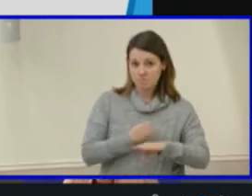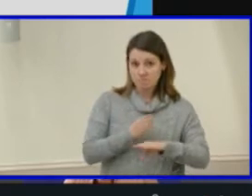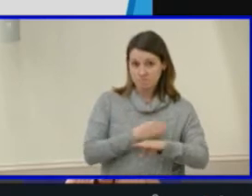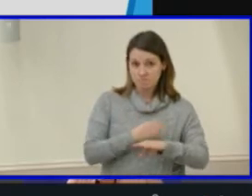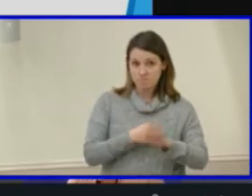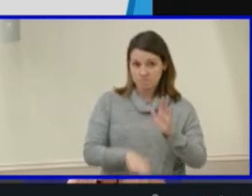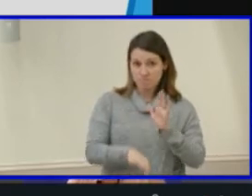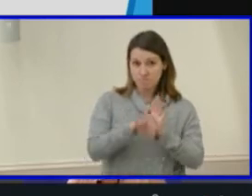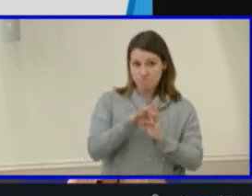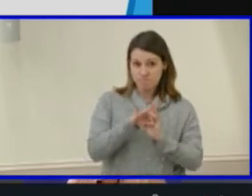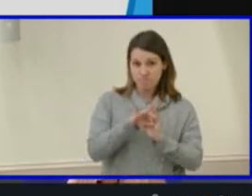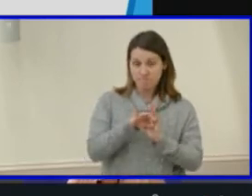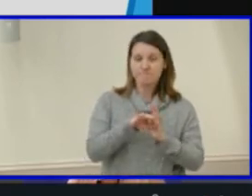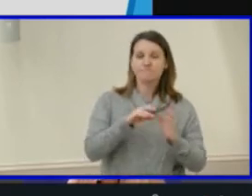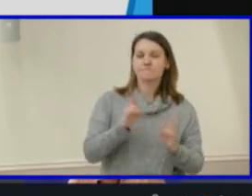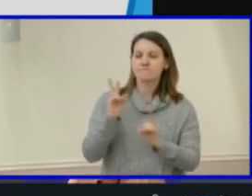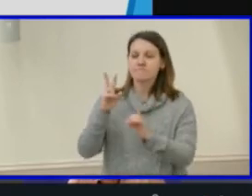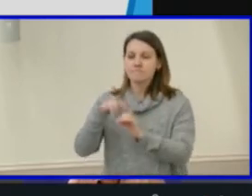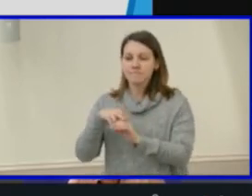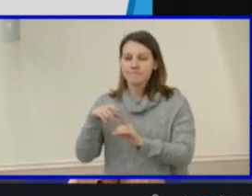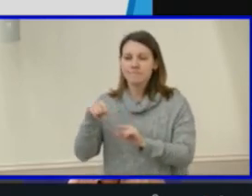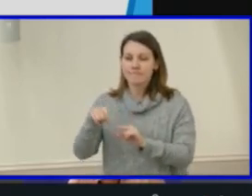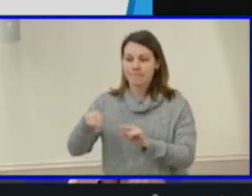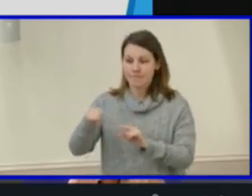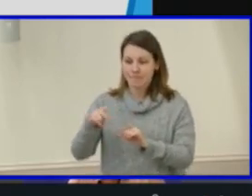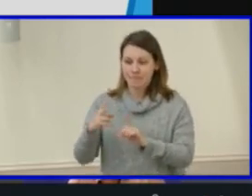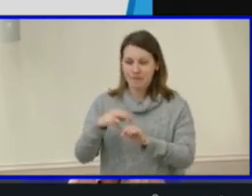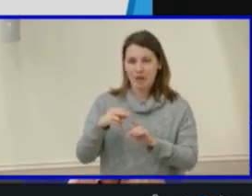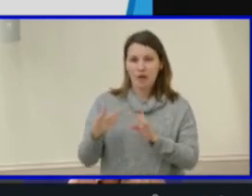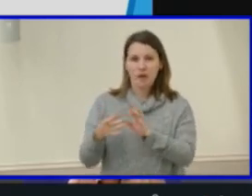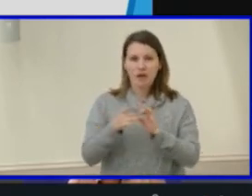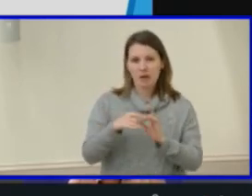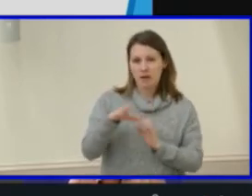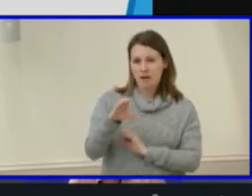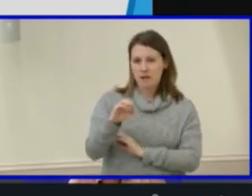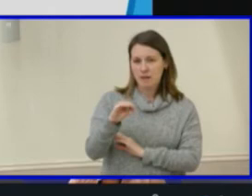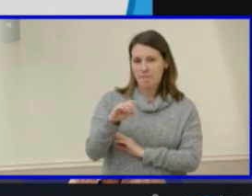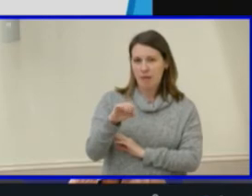score and home middle school in a zoned model approach.